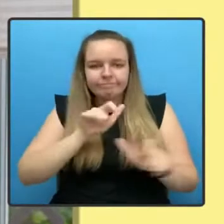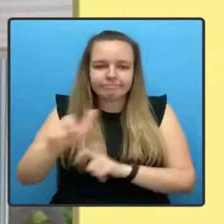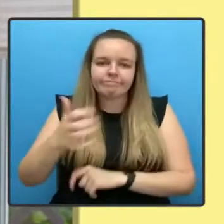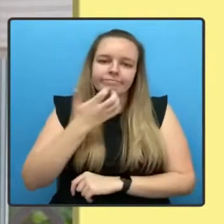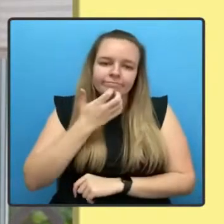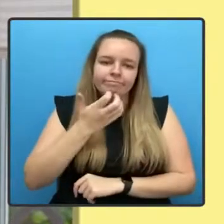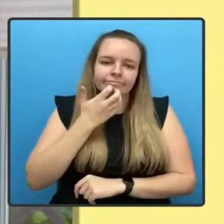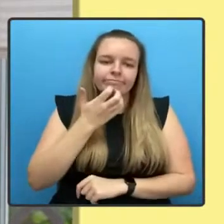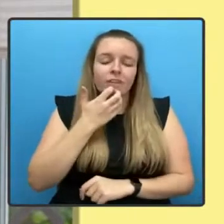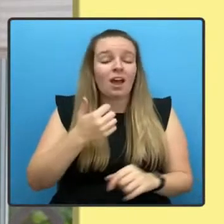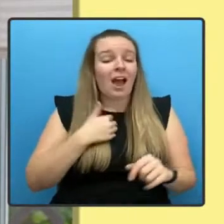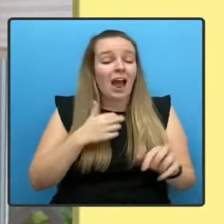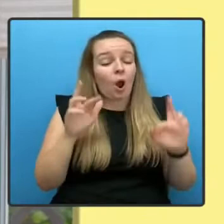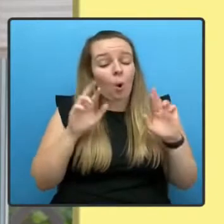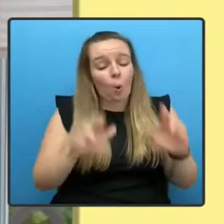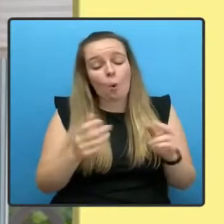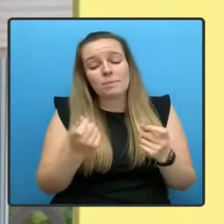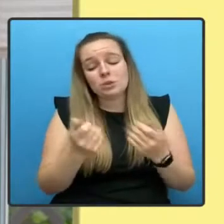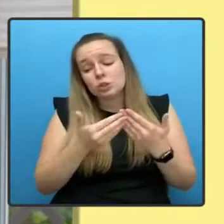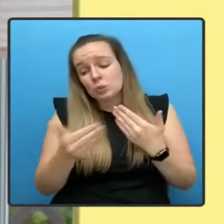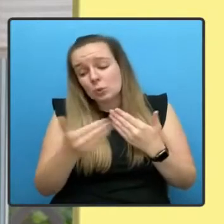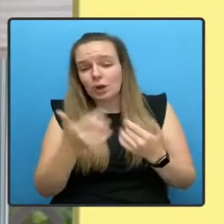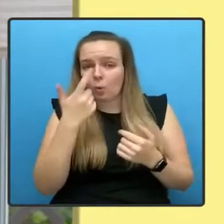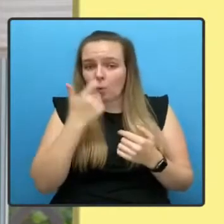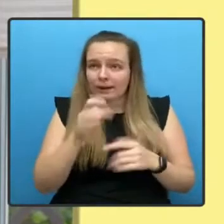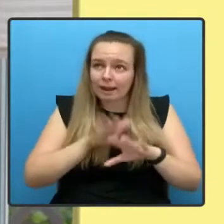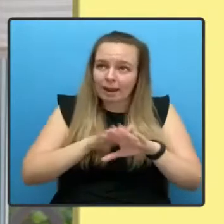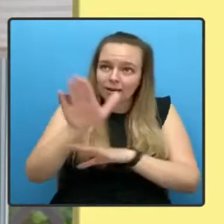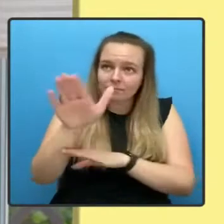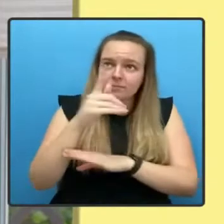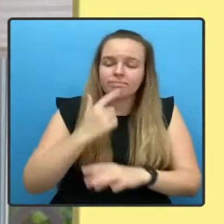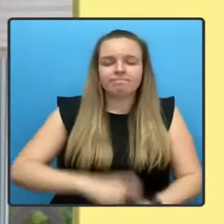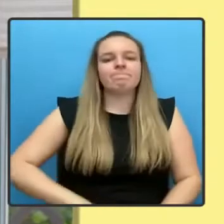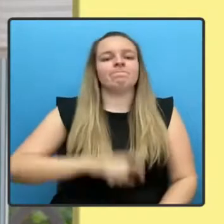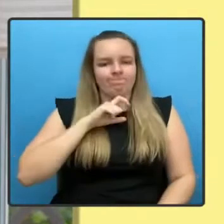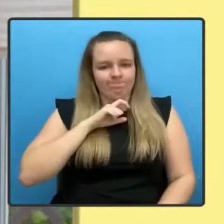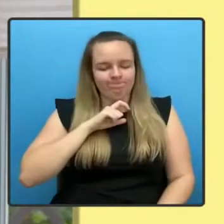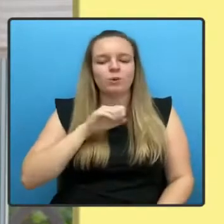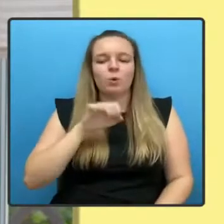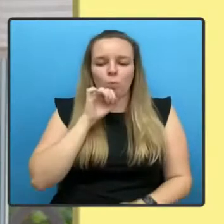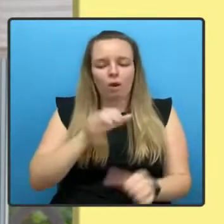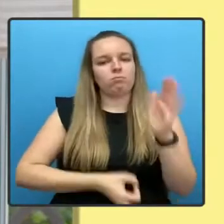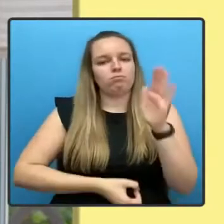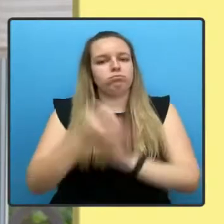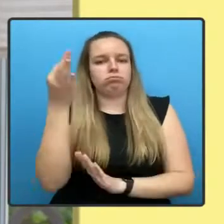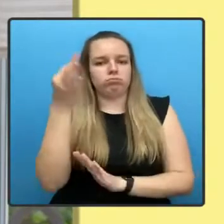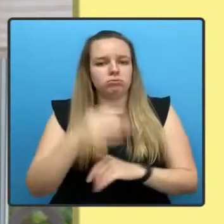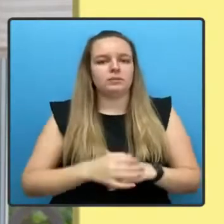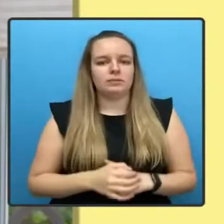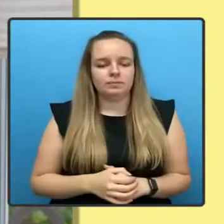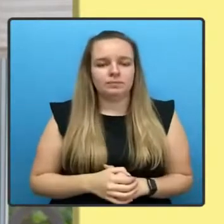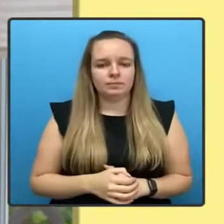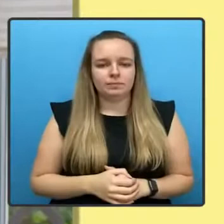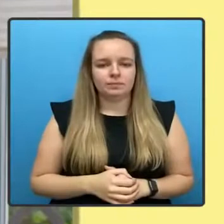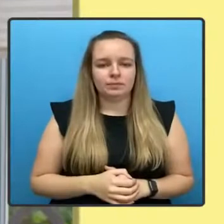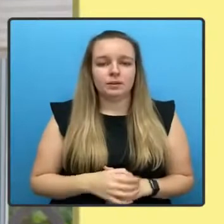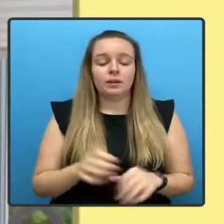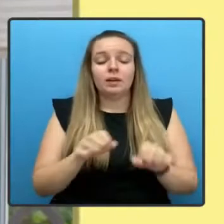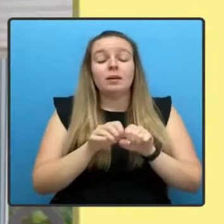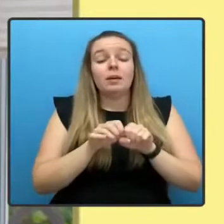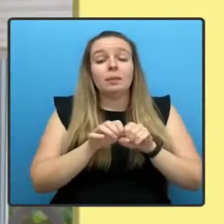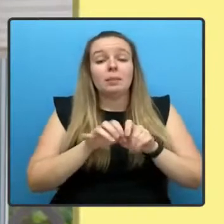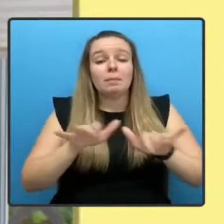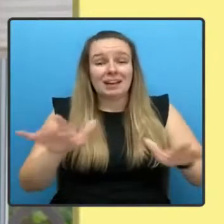look ahead with much greater confidence to better days ahead. The pandemic really is one of